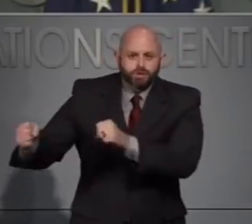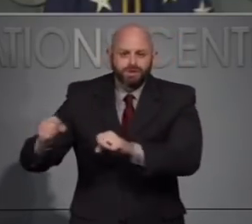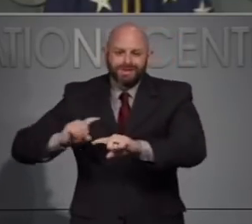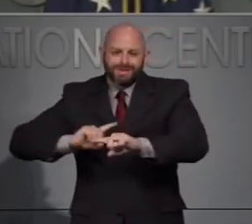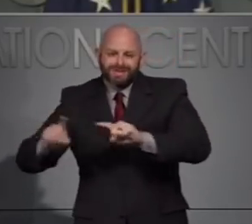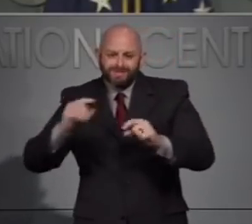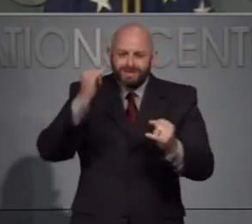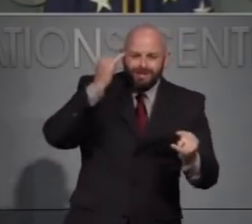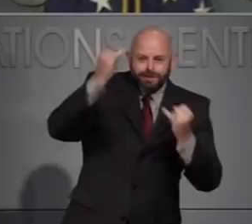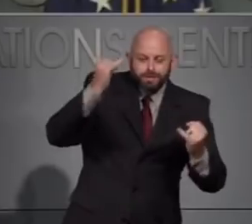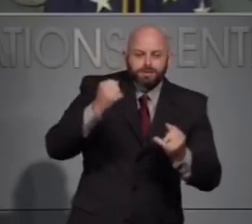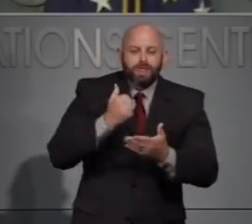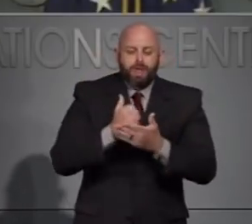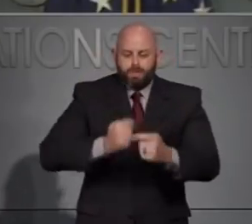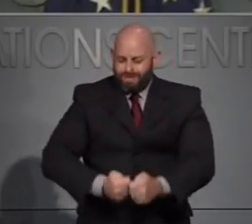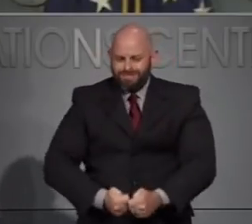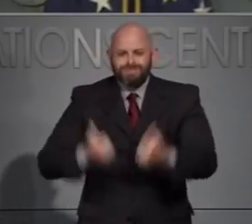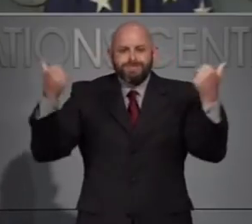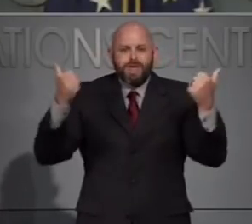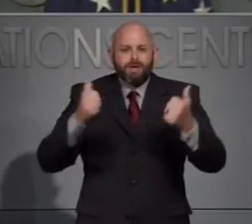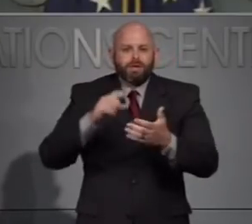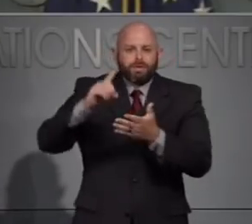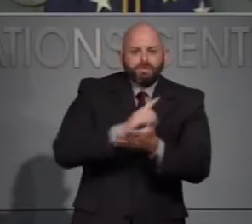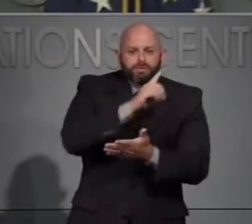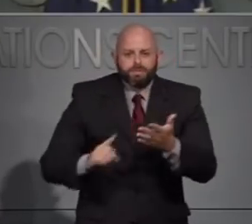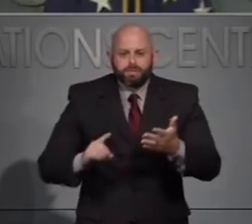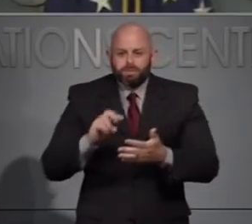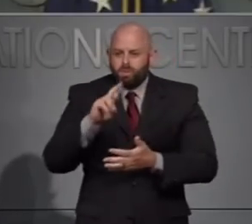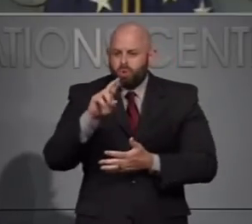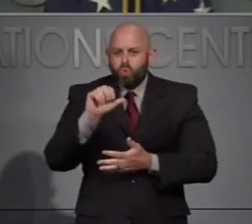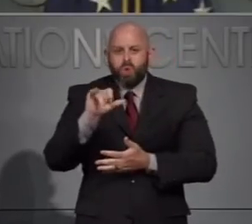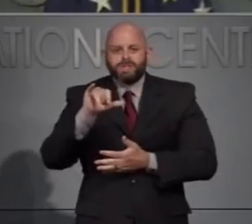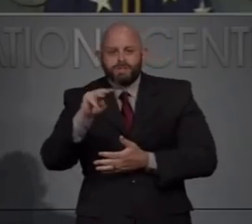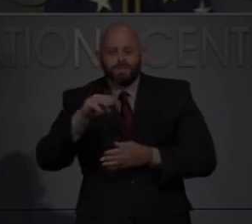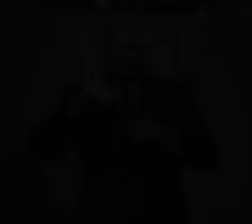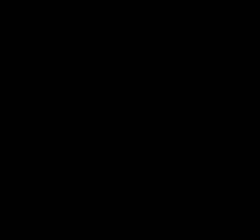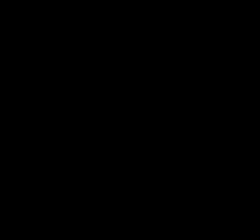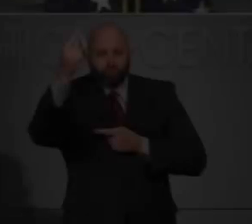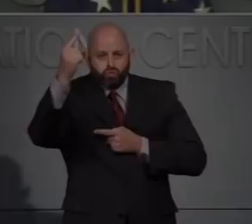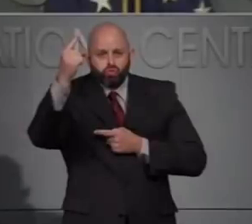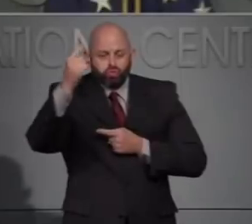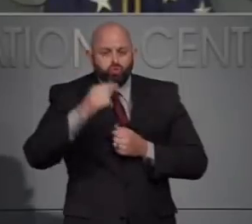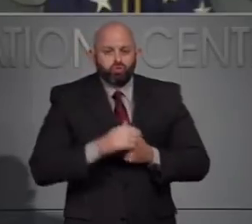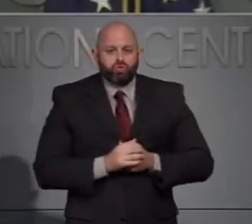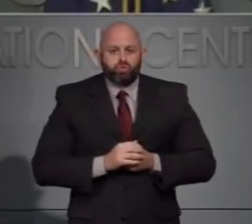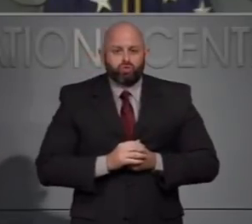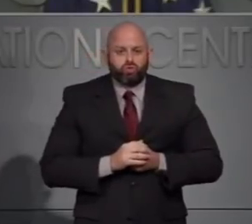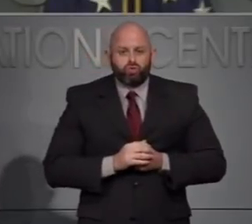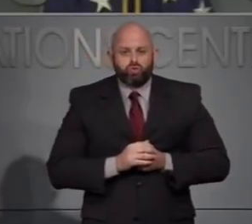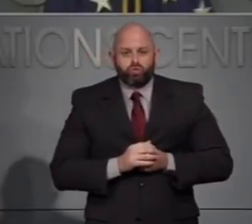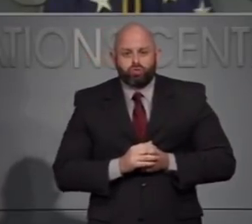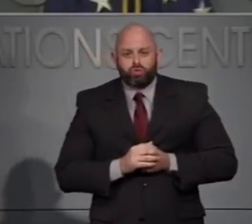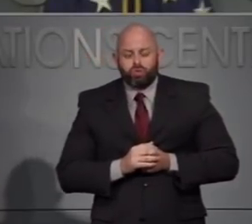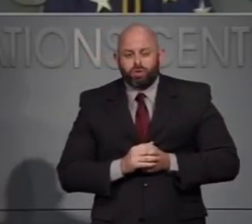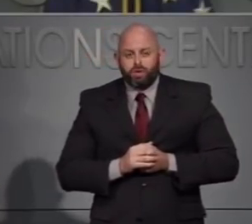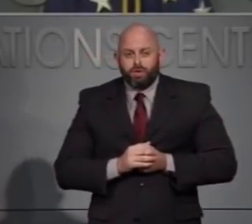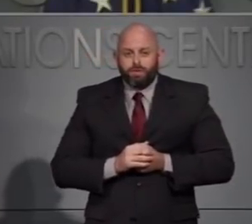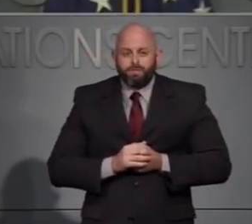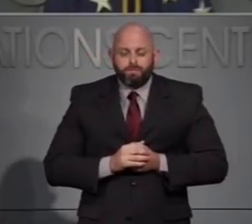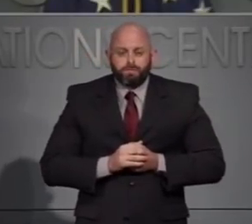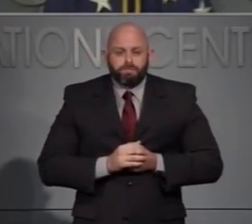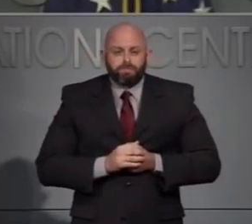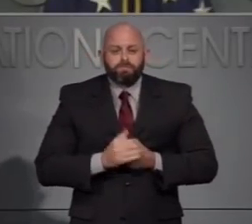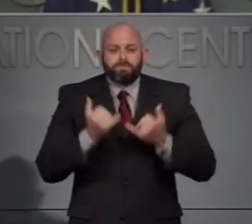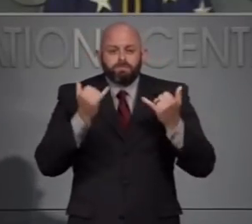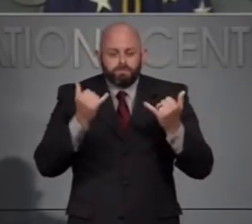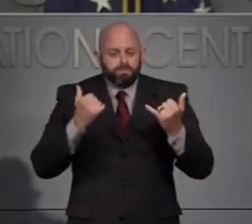by the black women. eliminate systemic racism in our criminal justice system. Now I know a lot of the issues the task